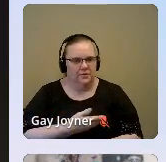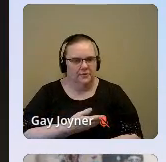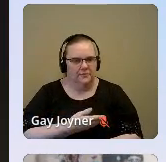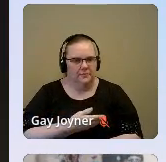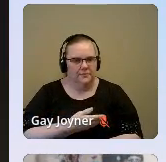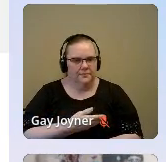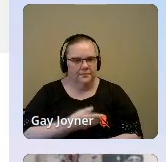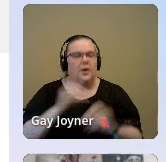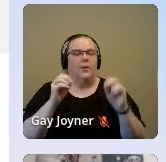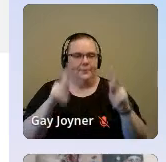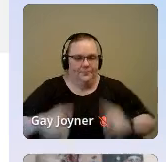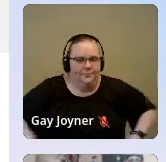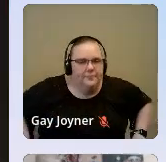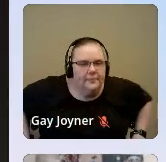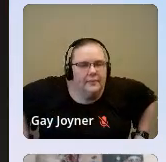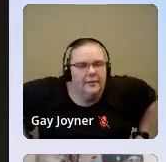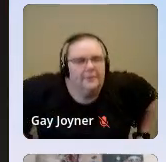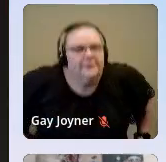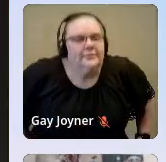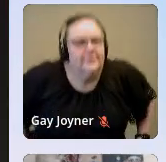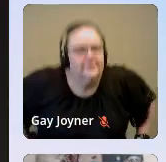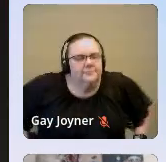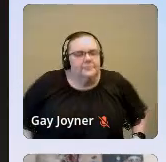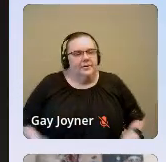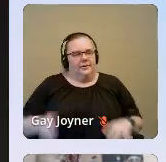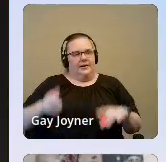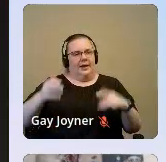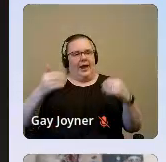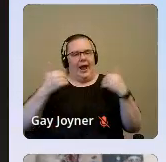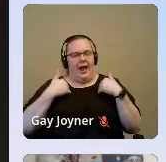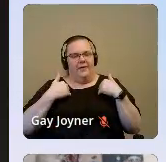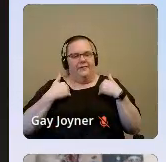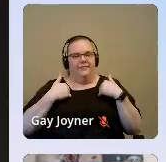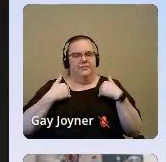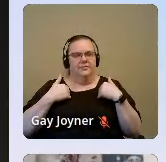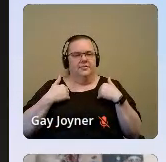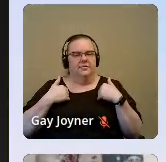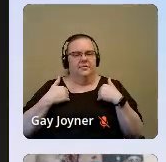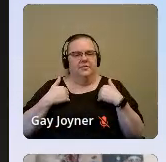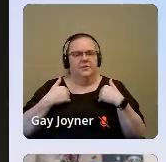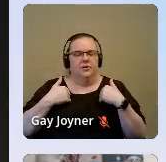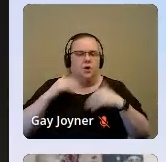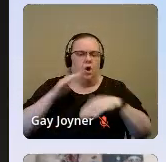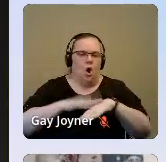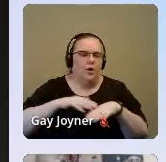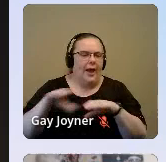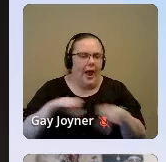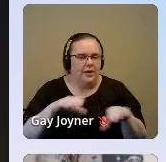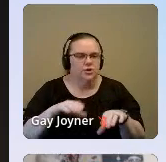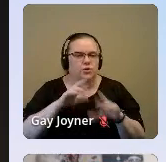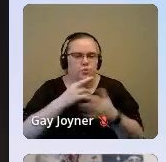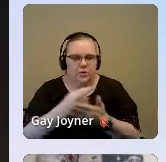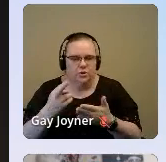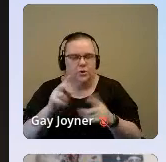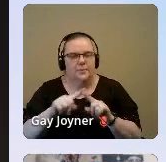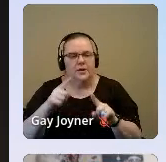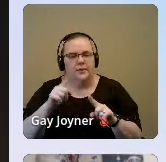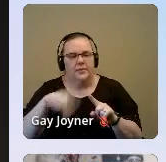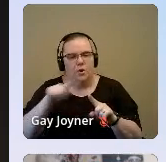So I have calls to action. I have resources. I want you all to check them out. They're Black specific. They're really important. But